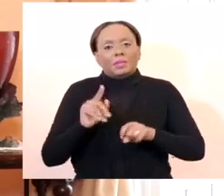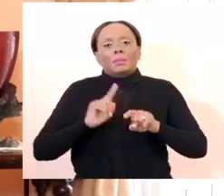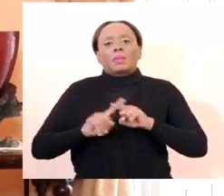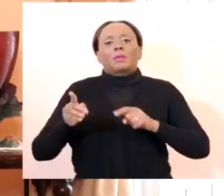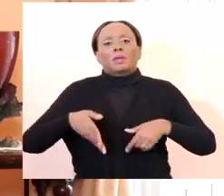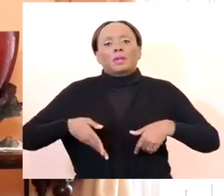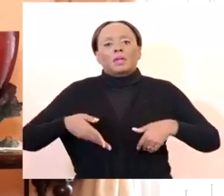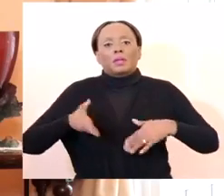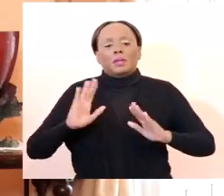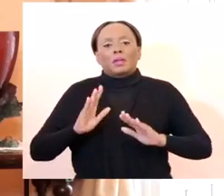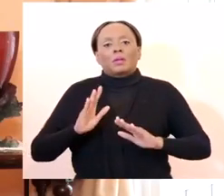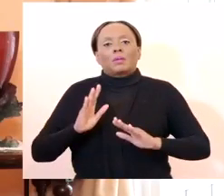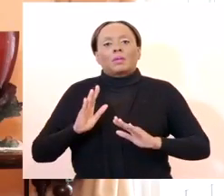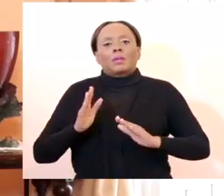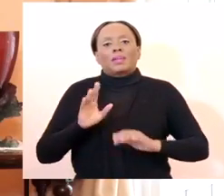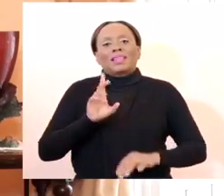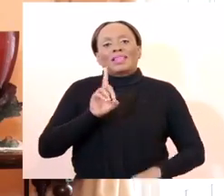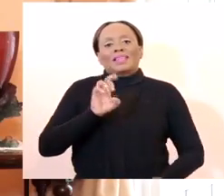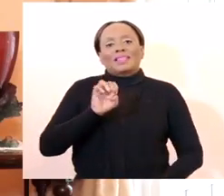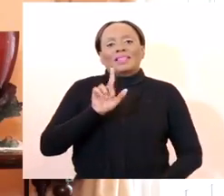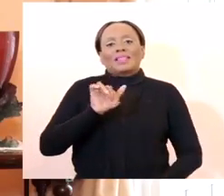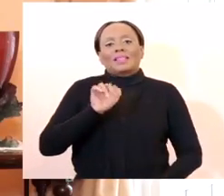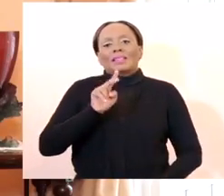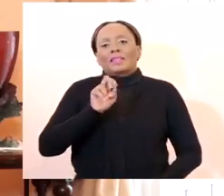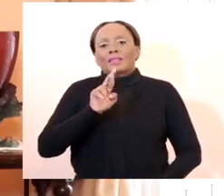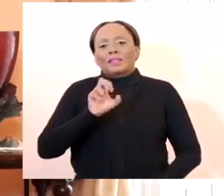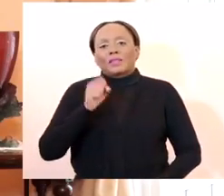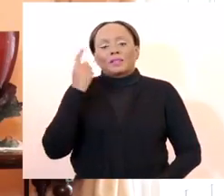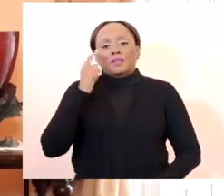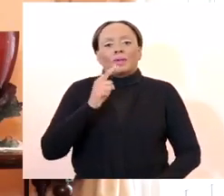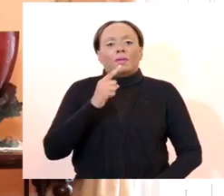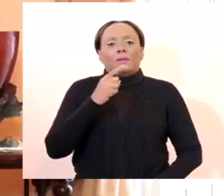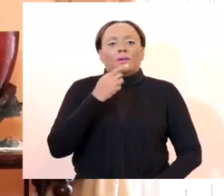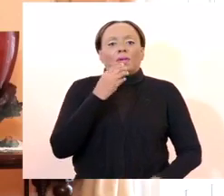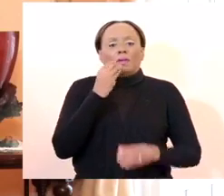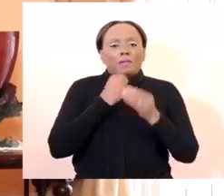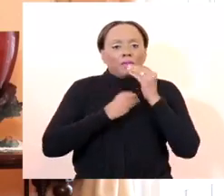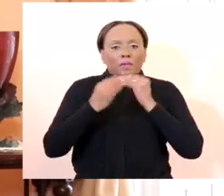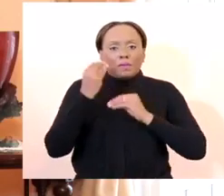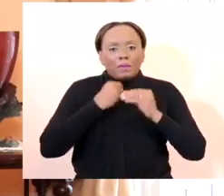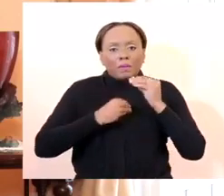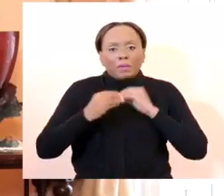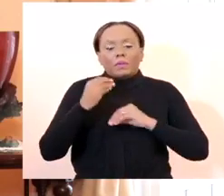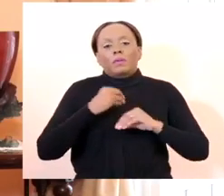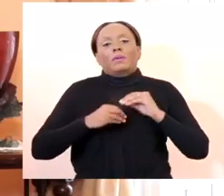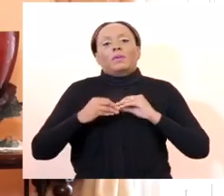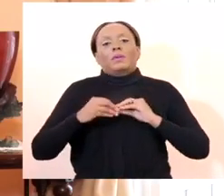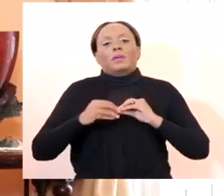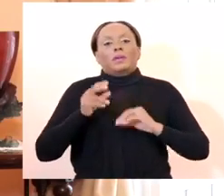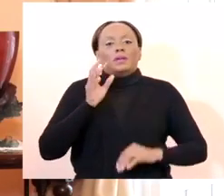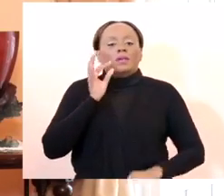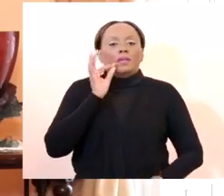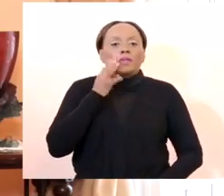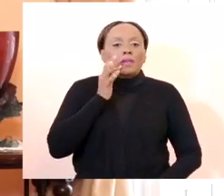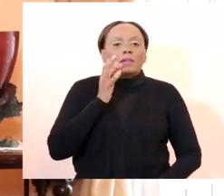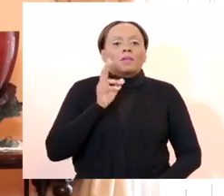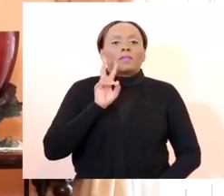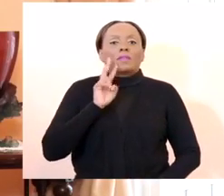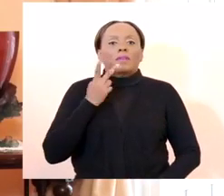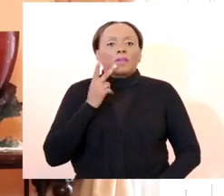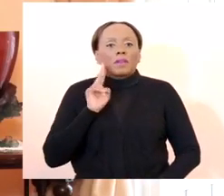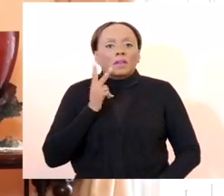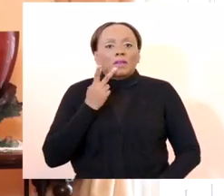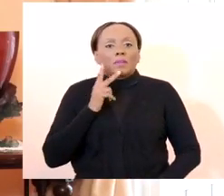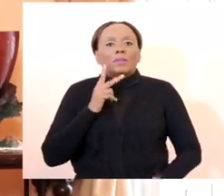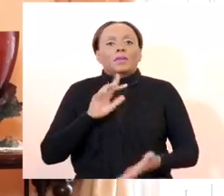purposes of delivering groceries, fruit and vegetables, and medical supplies. And they'll be able to operate between the hours of